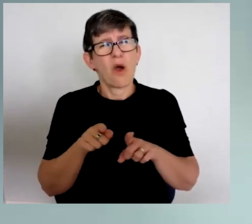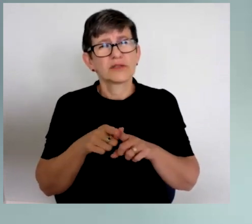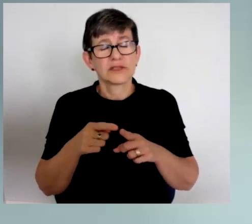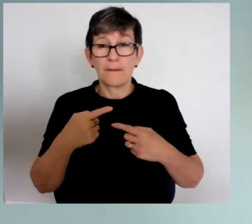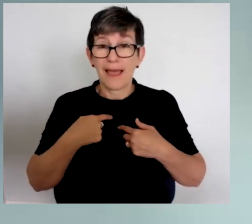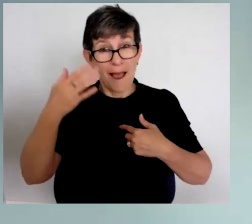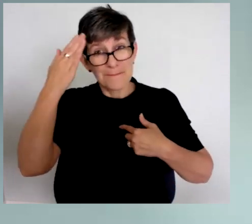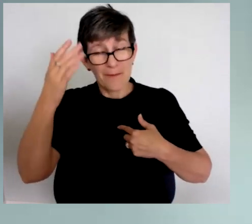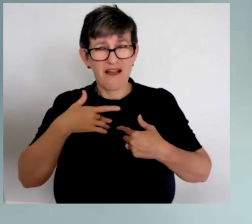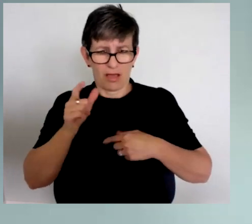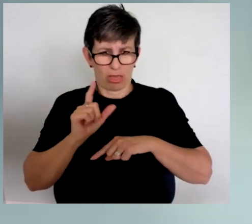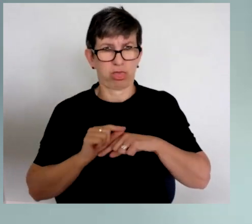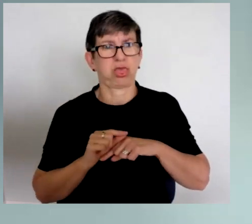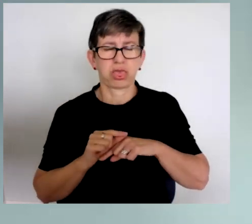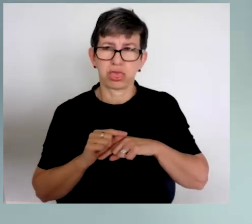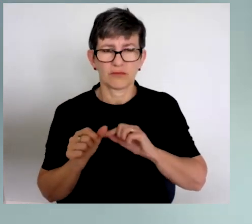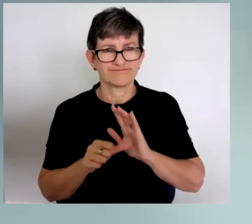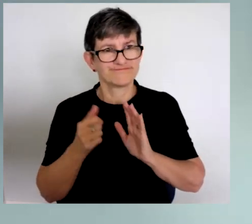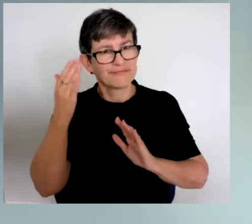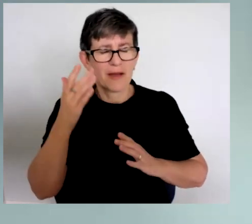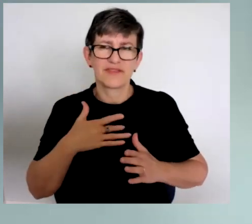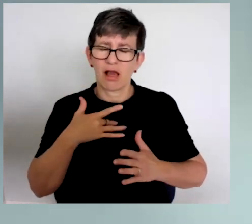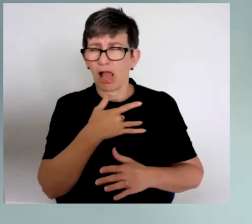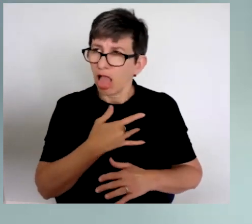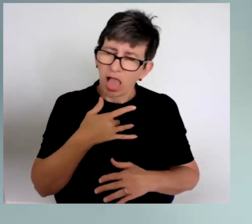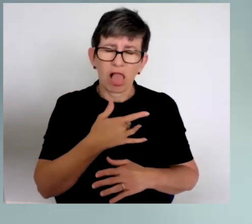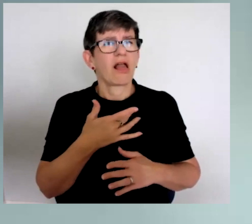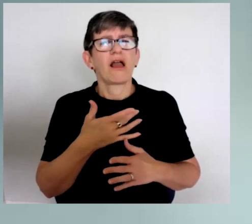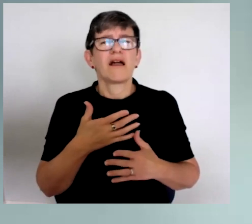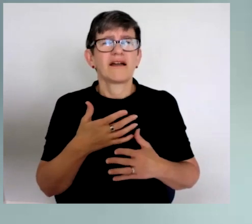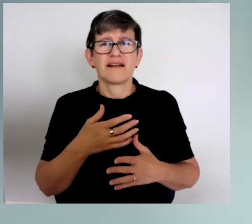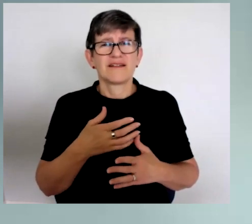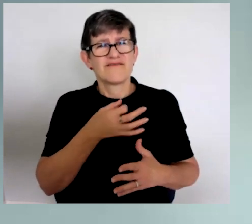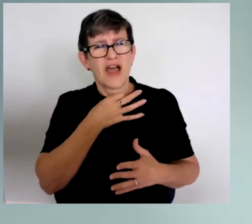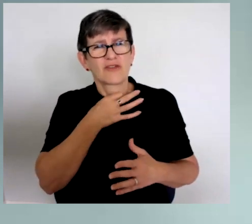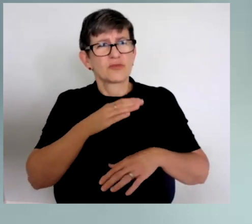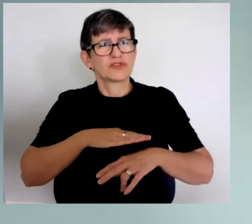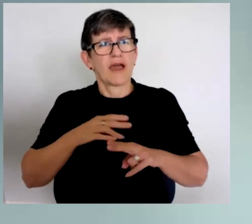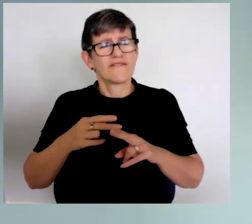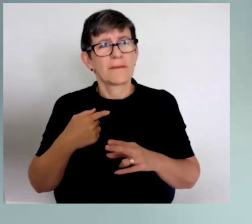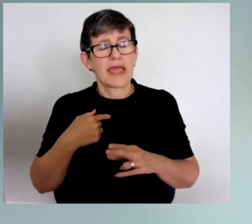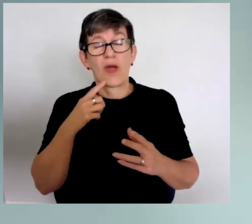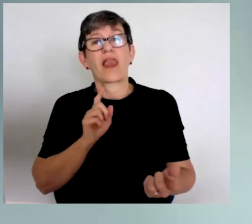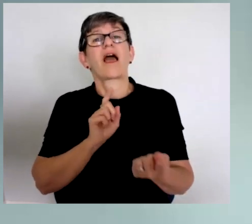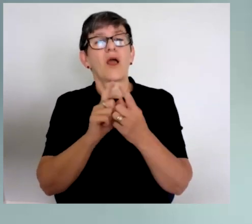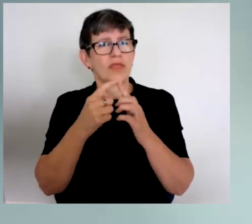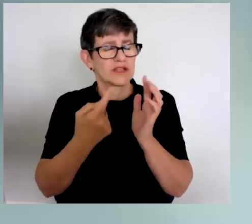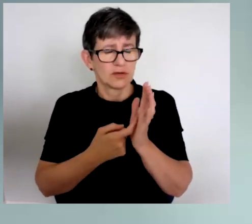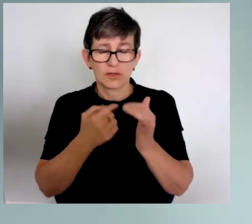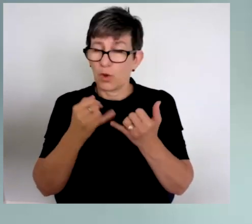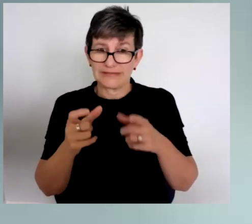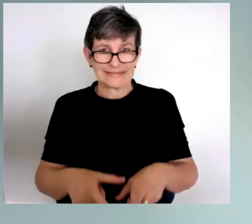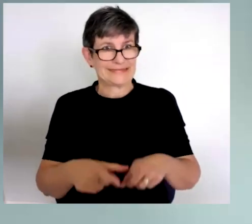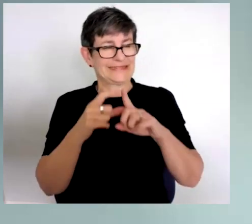as a parent in that moment. And so having that conversation with that doctor, it was probably one of the most difficult